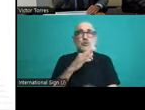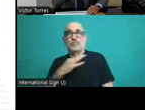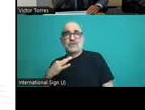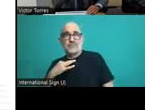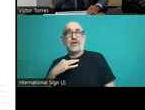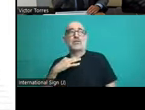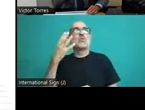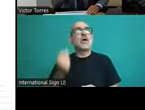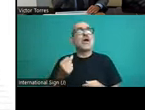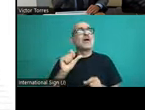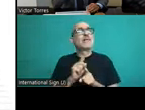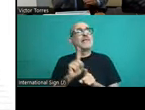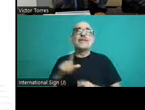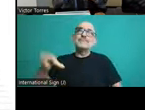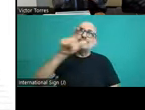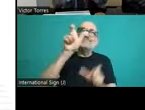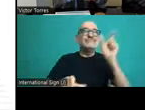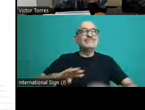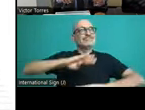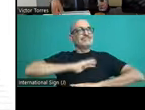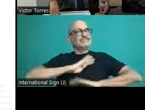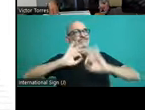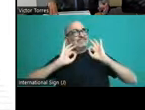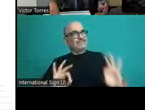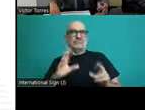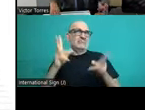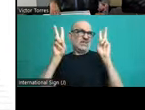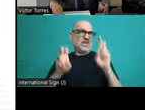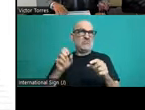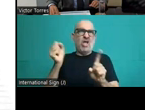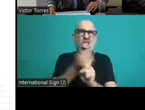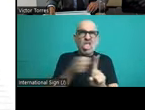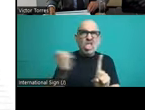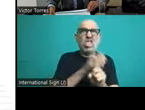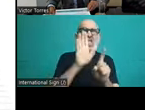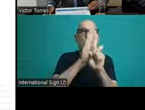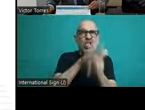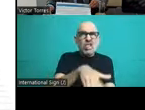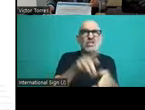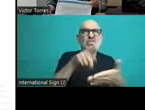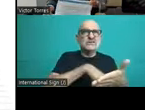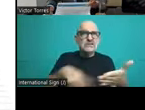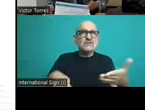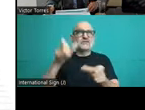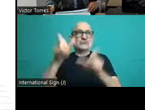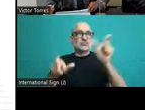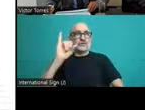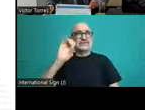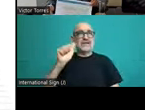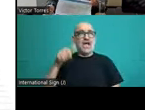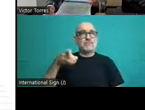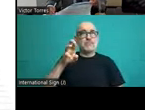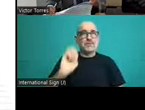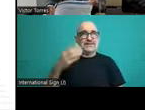the situation has been difficult also for